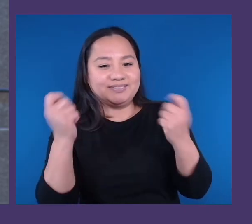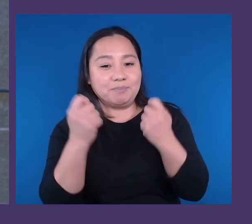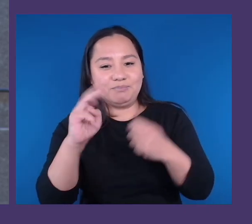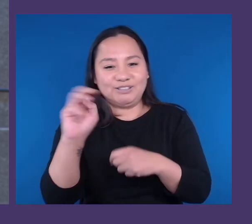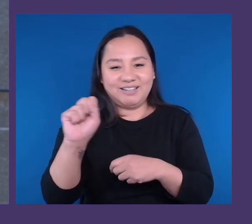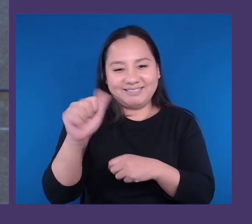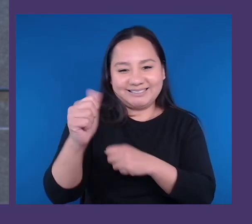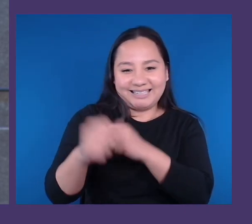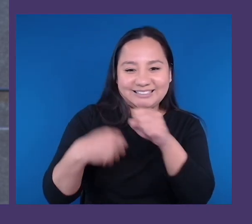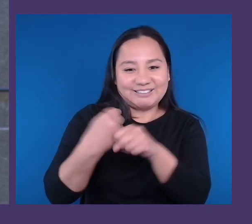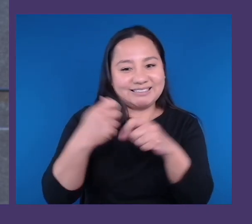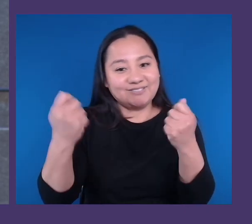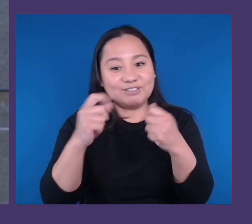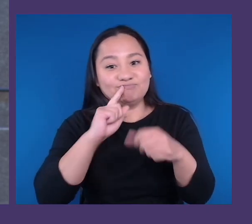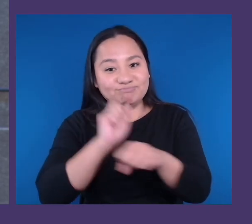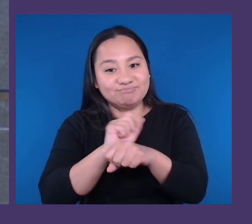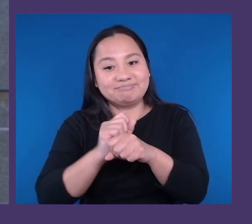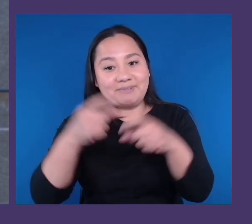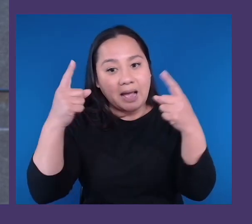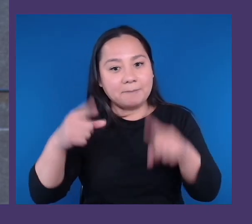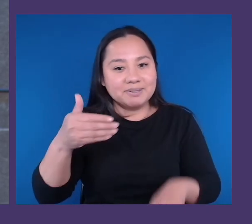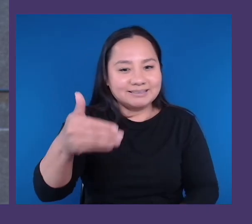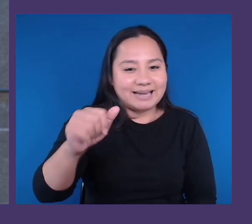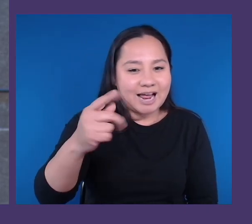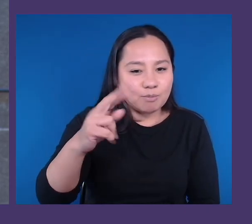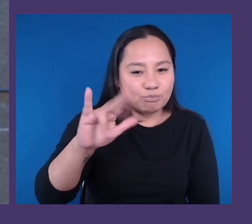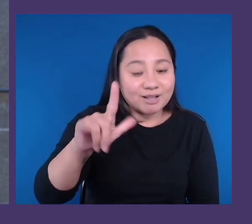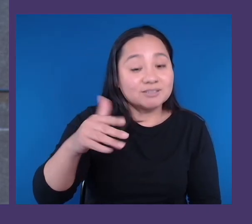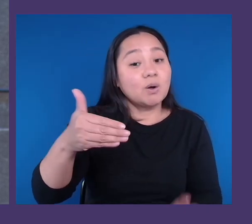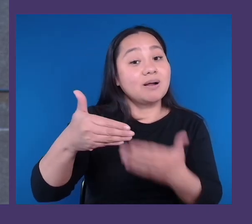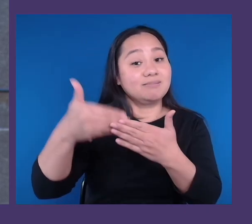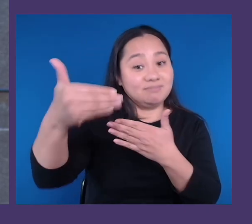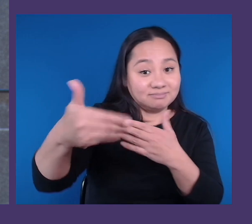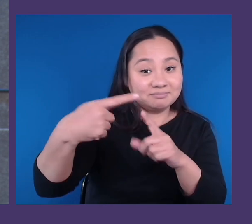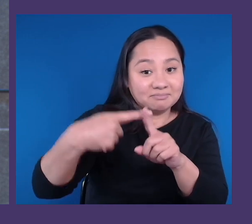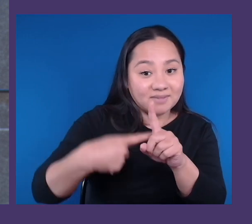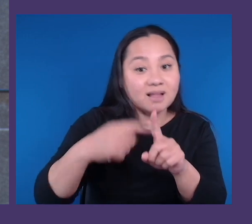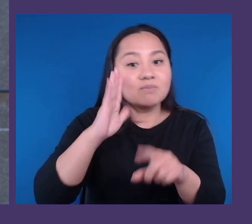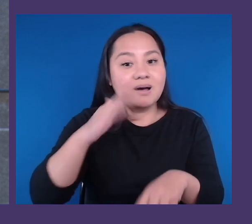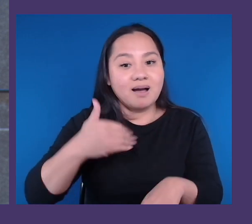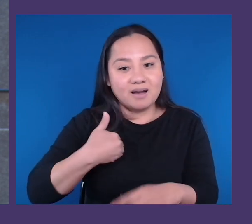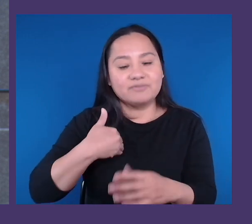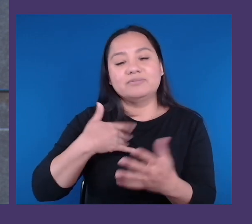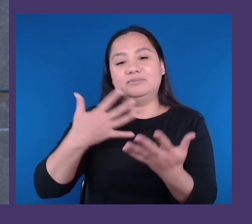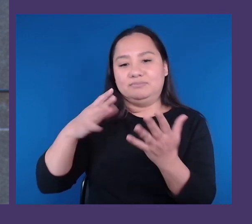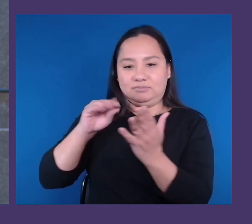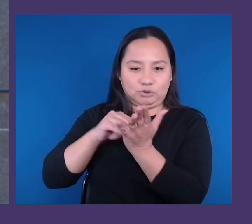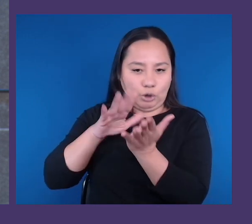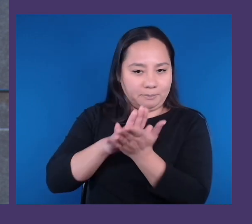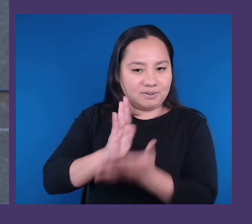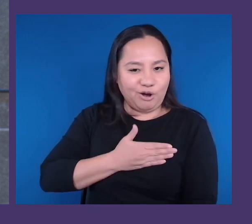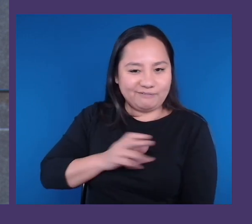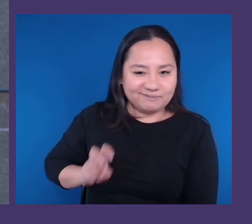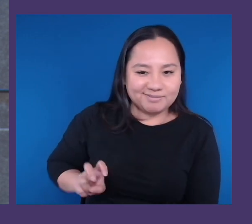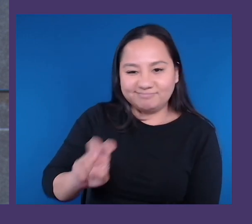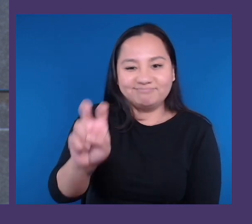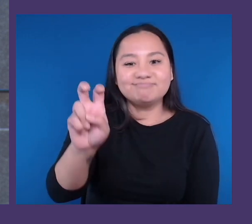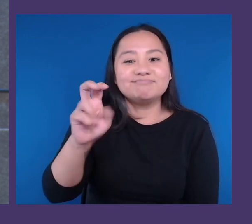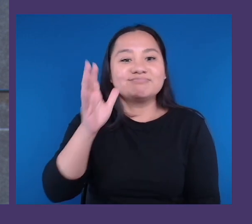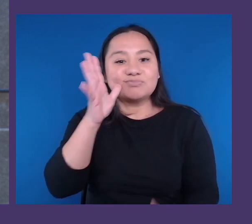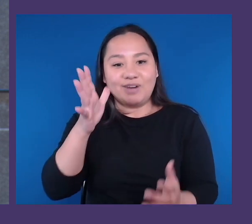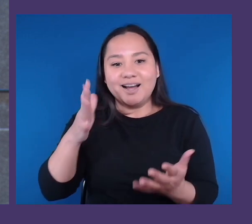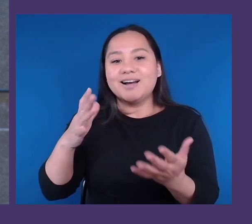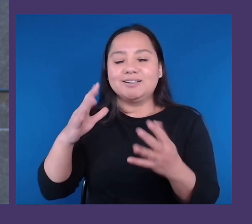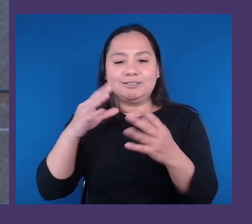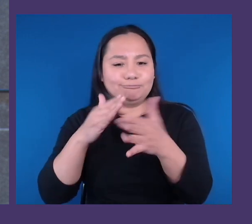in April. So, next month, we have documented our journey. We're taking all these great insights and learnings, and we're sharing them. So,